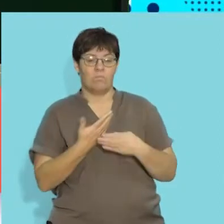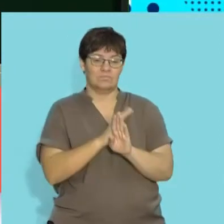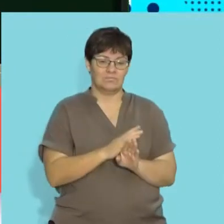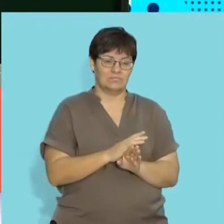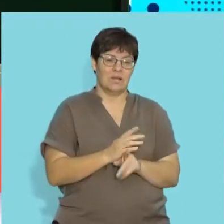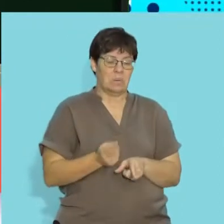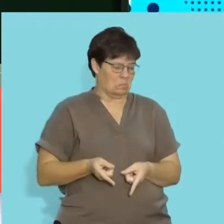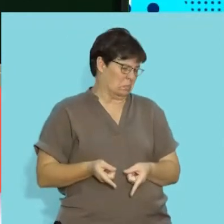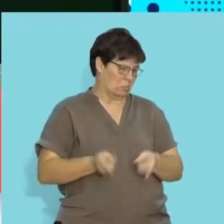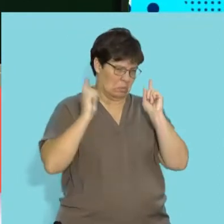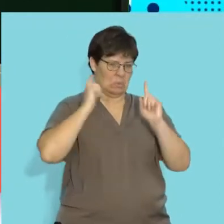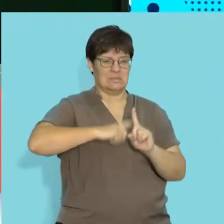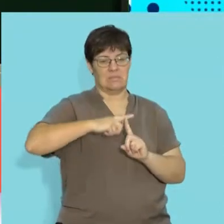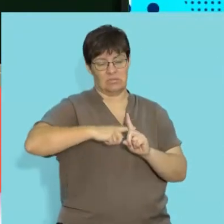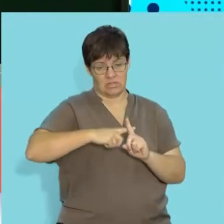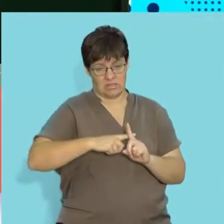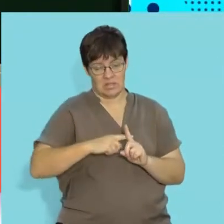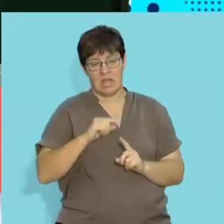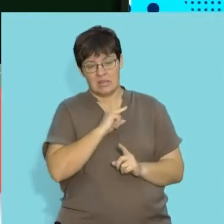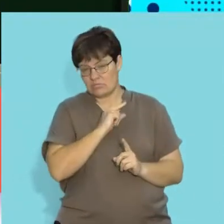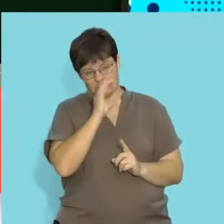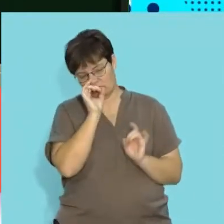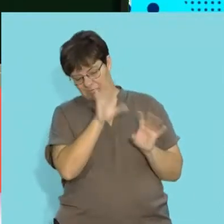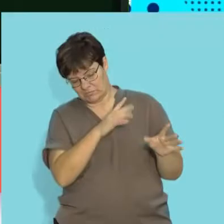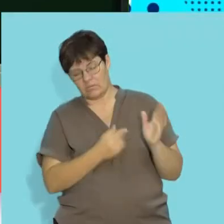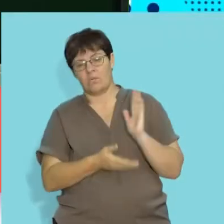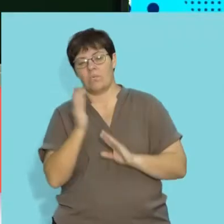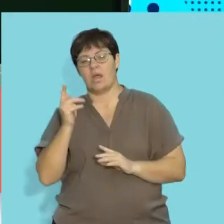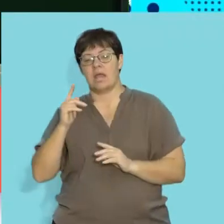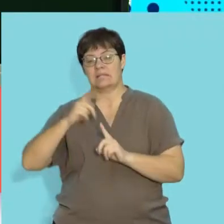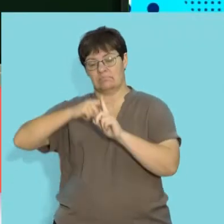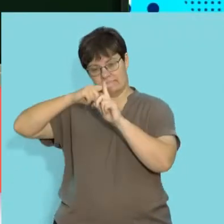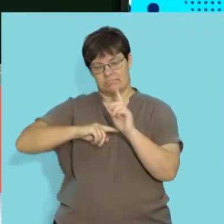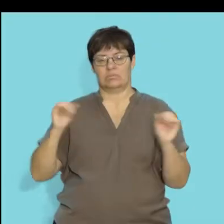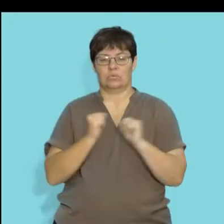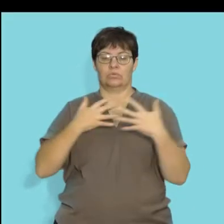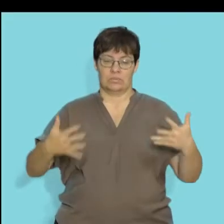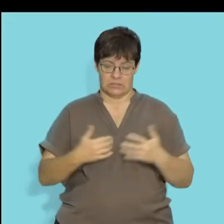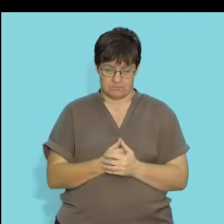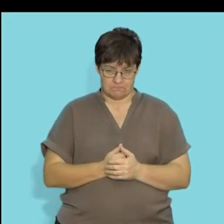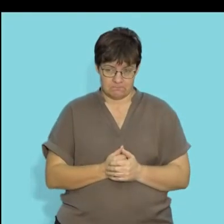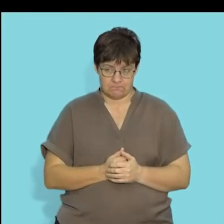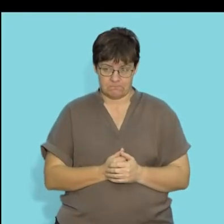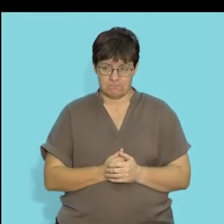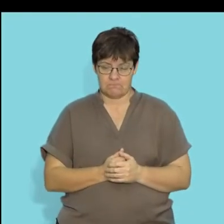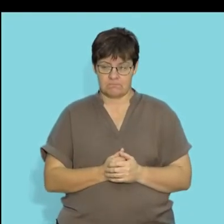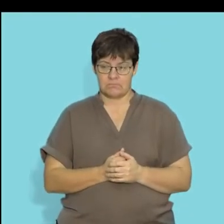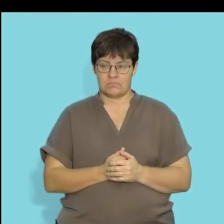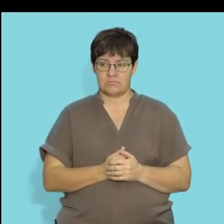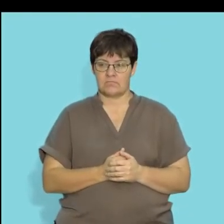to avoid the harsh environmental temperatures that may be experienced due to a decrease in the temperature or change in season.